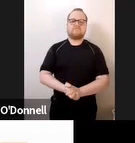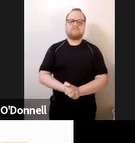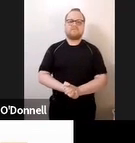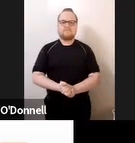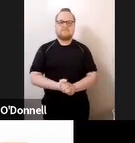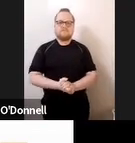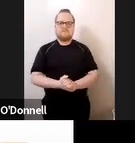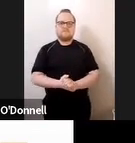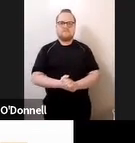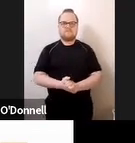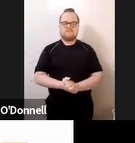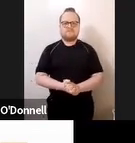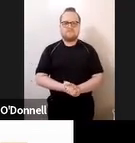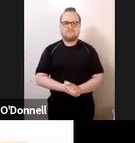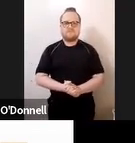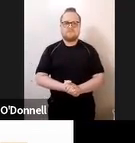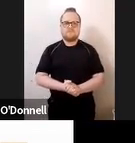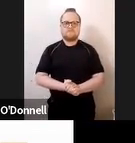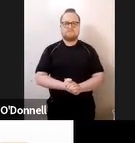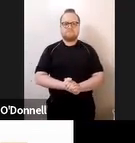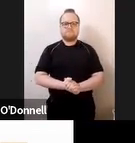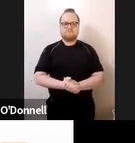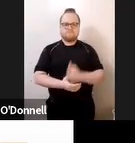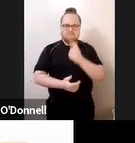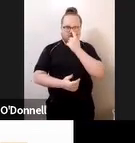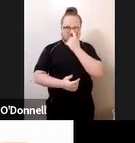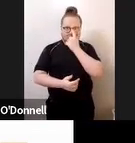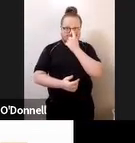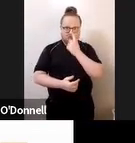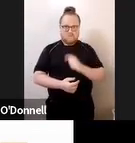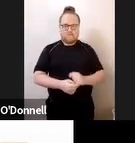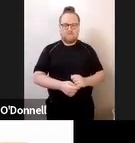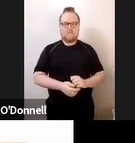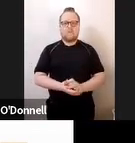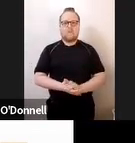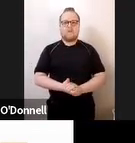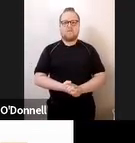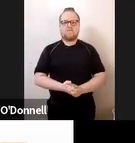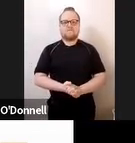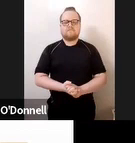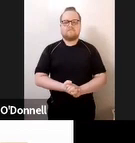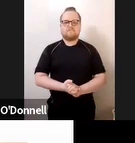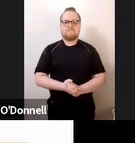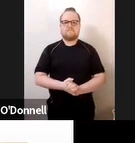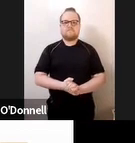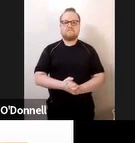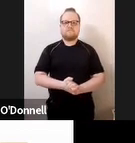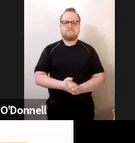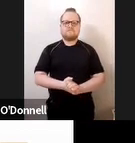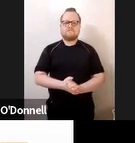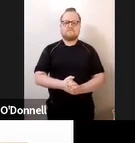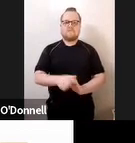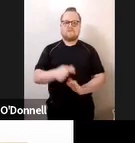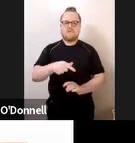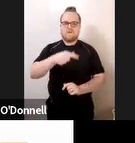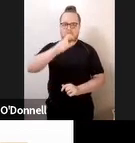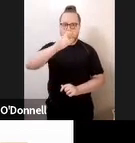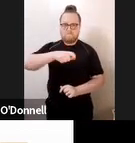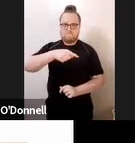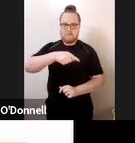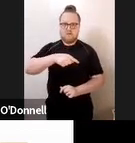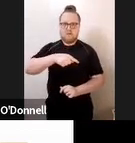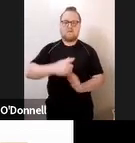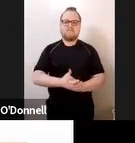here. So Femke Krieger is a Dutch woman. There's her picture of Femke, a